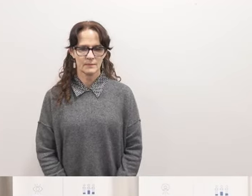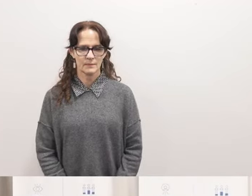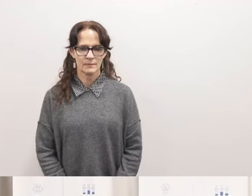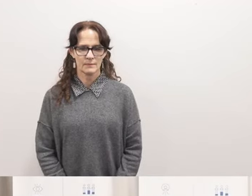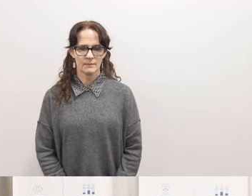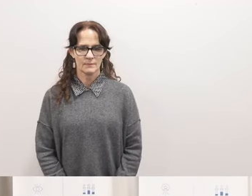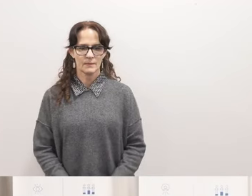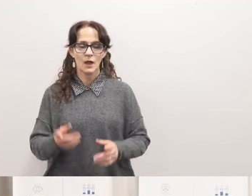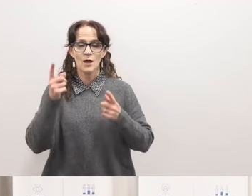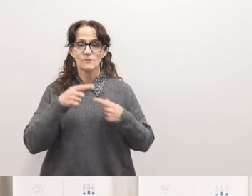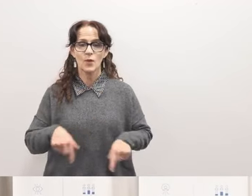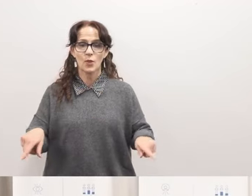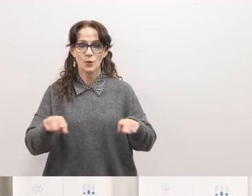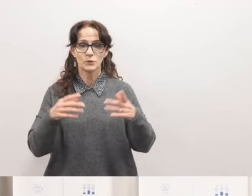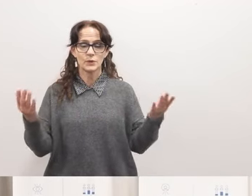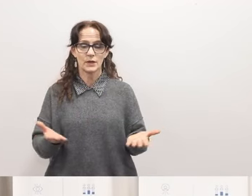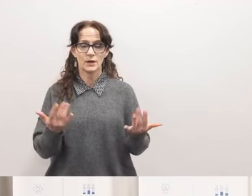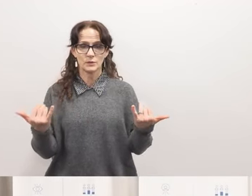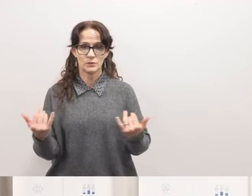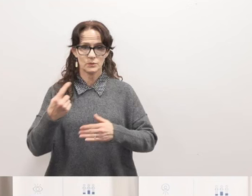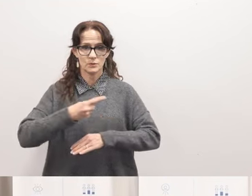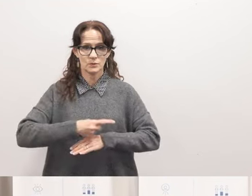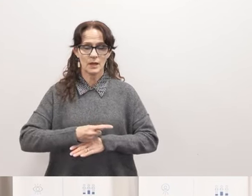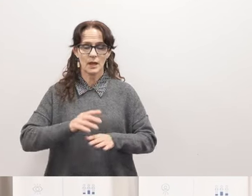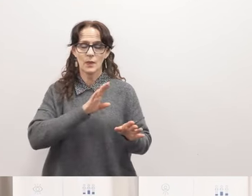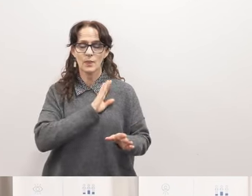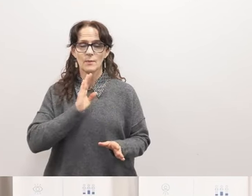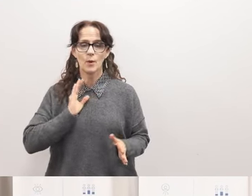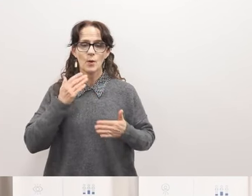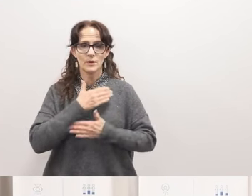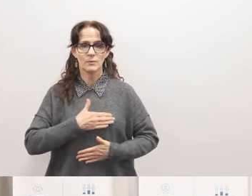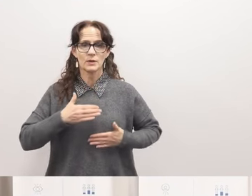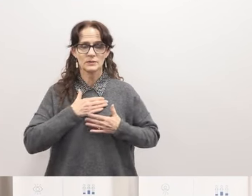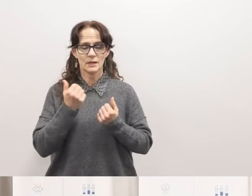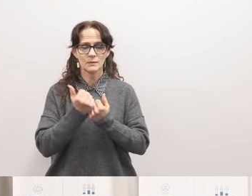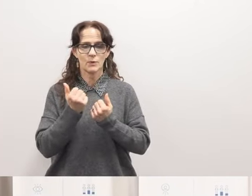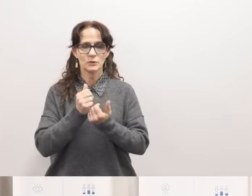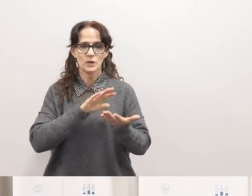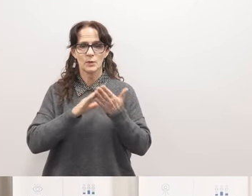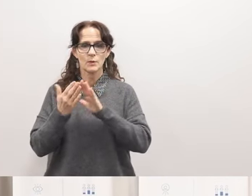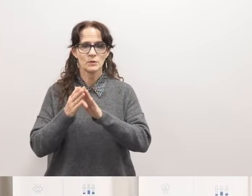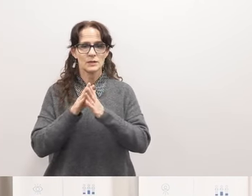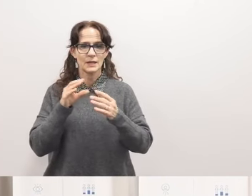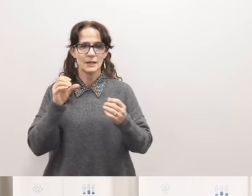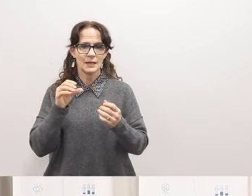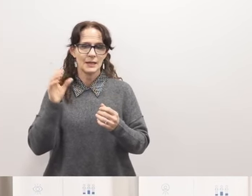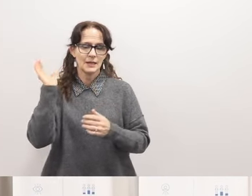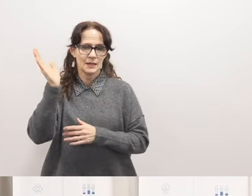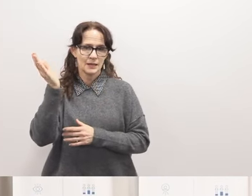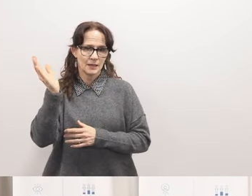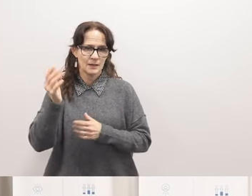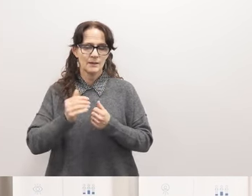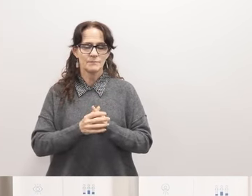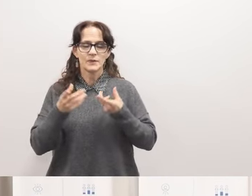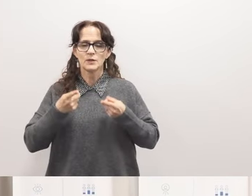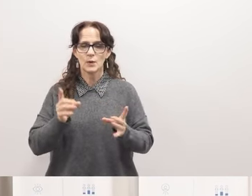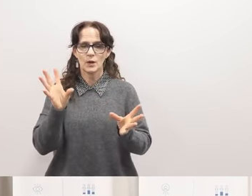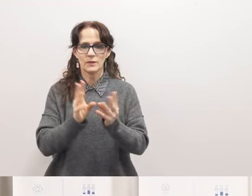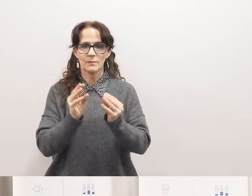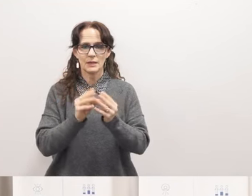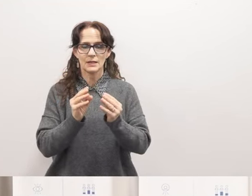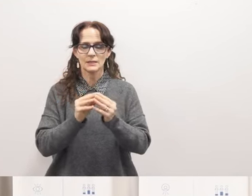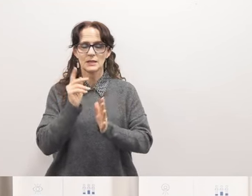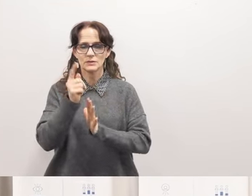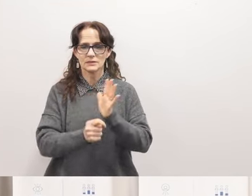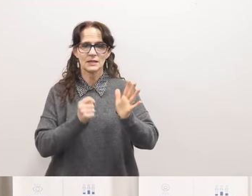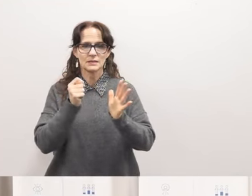for those of you present in the room the board appreciates and supports community input at our meetings during the meeting there will be time for the public to